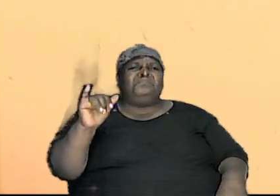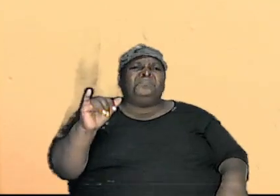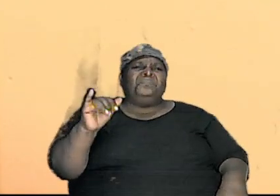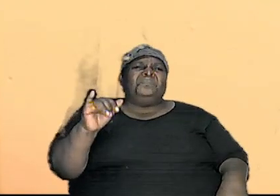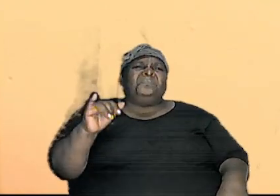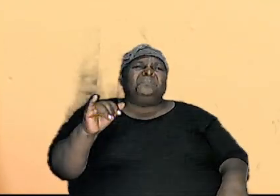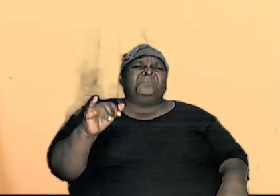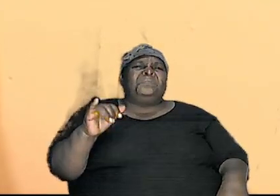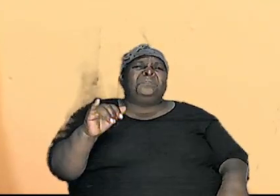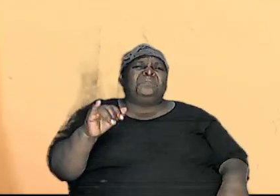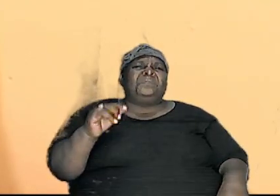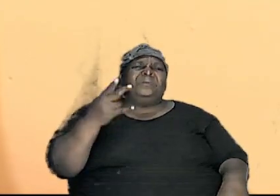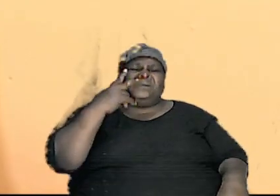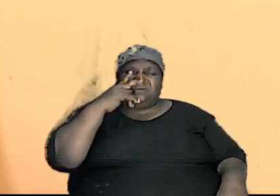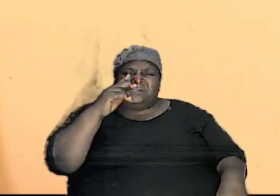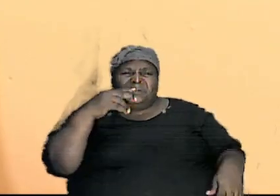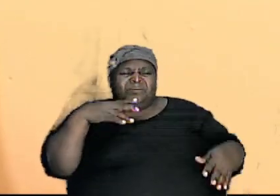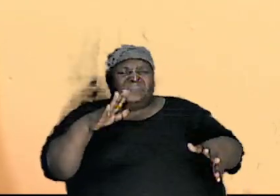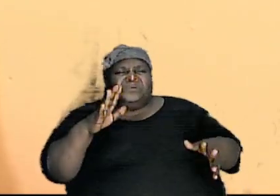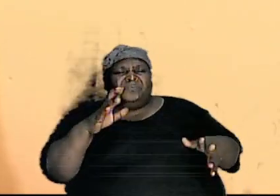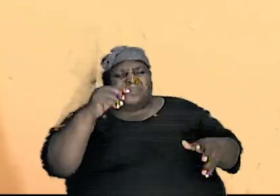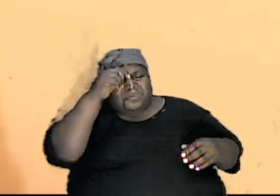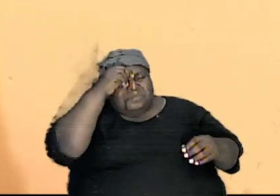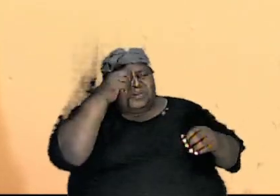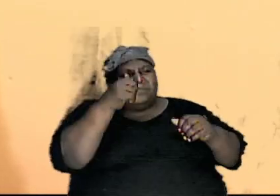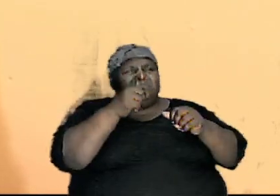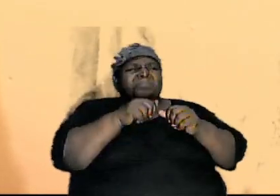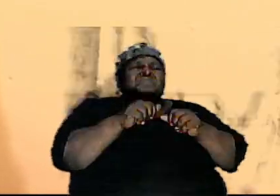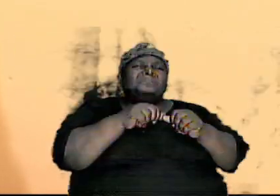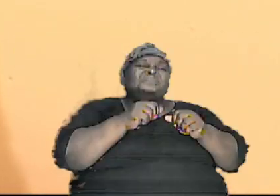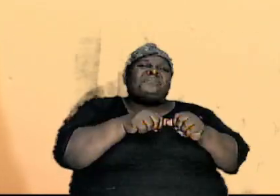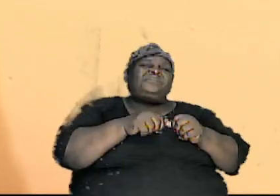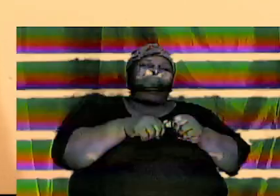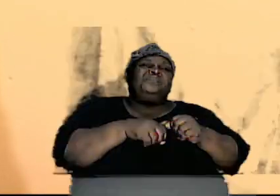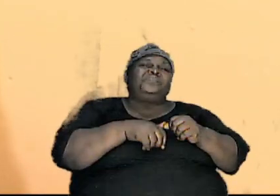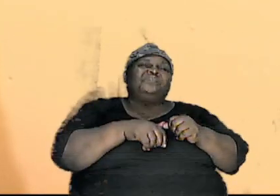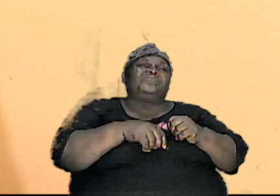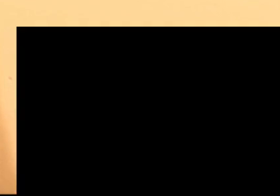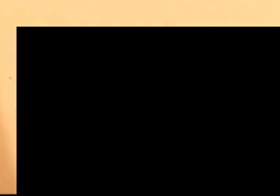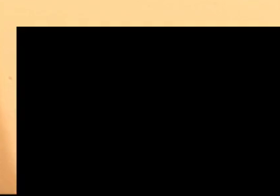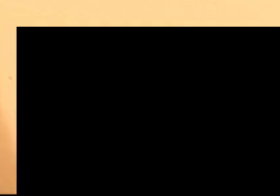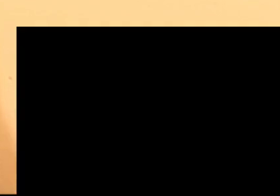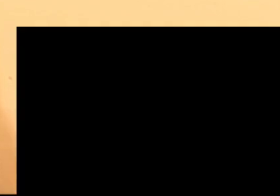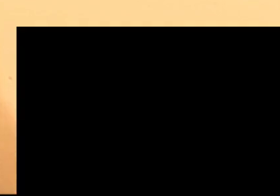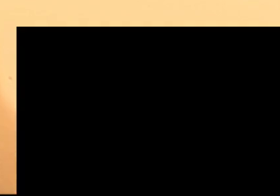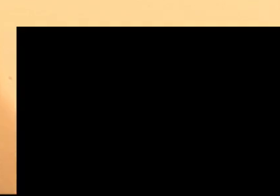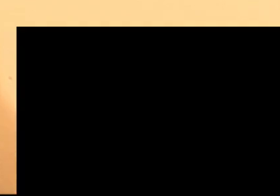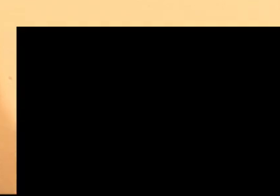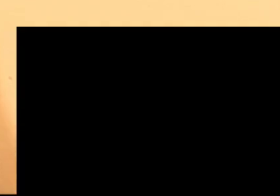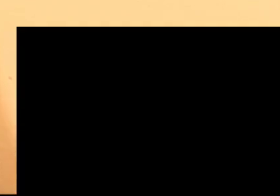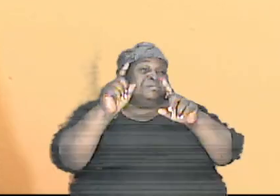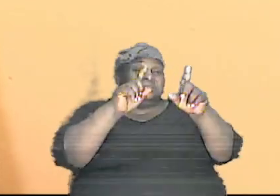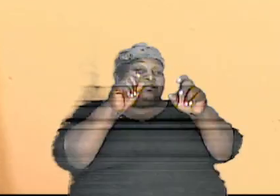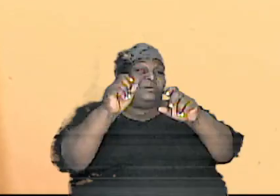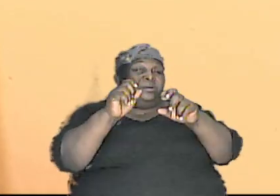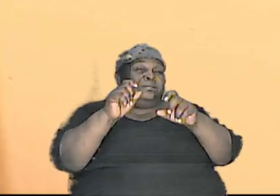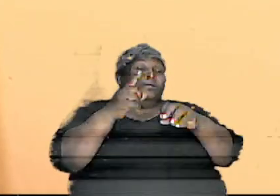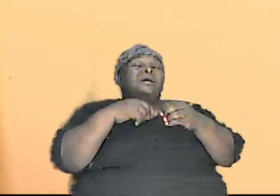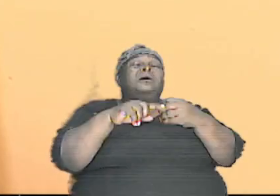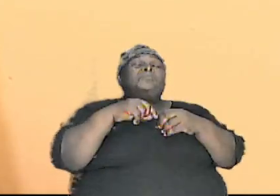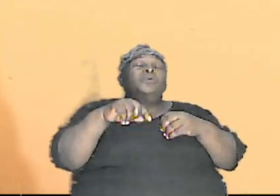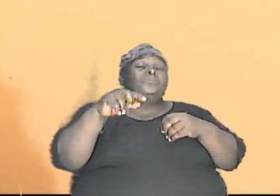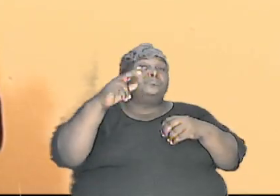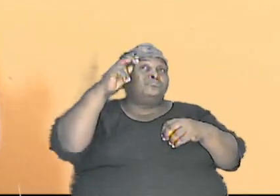to segue into that remember there was always the question about Noah and the